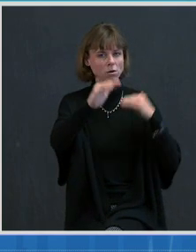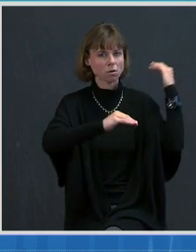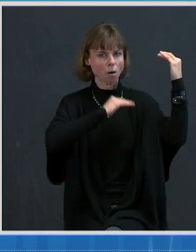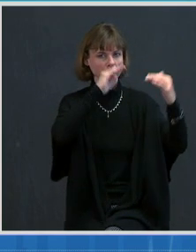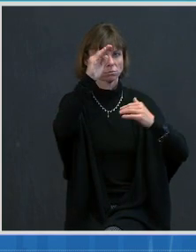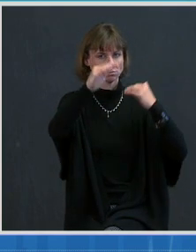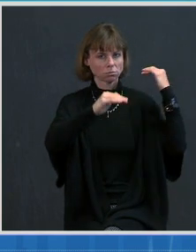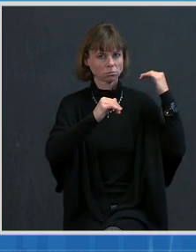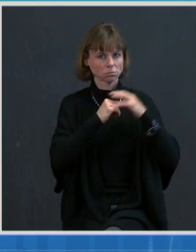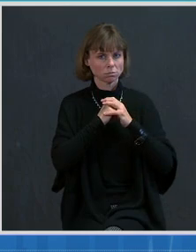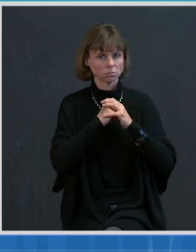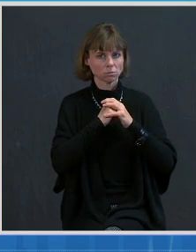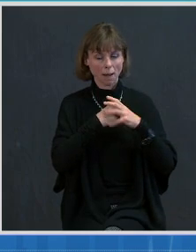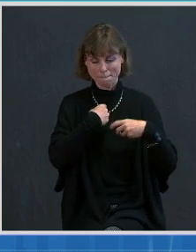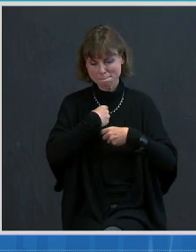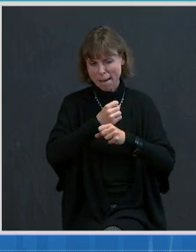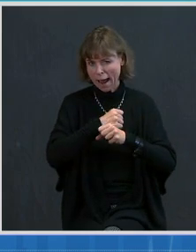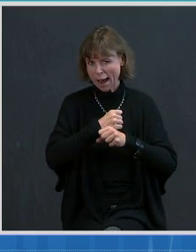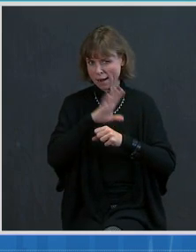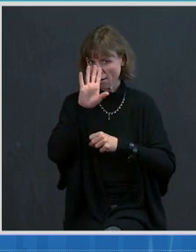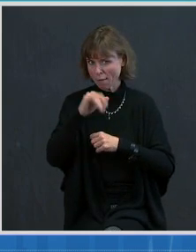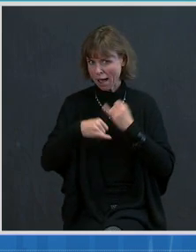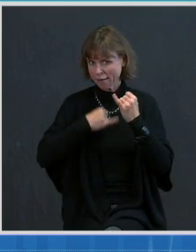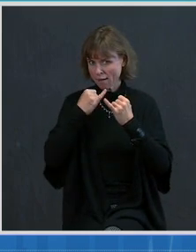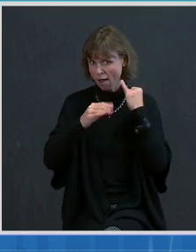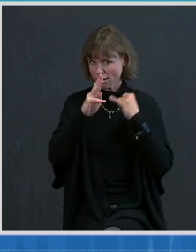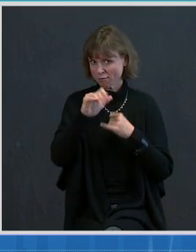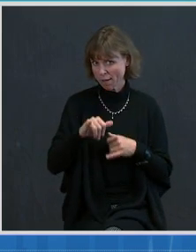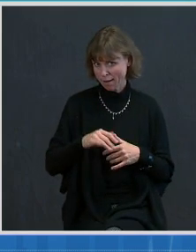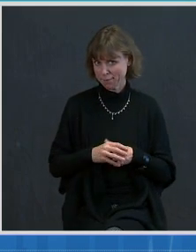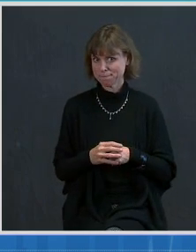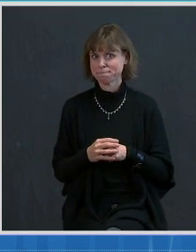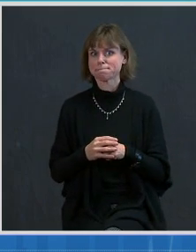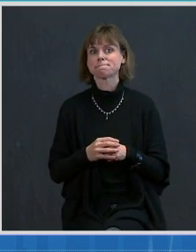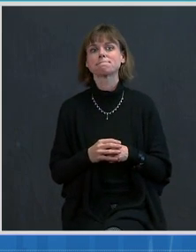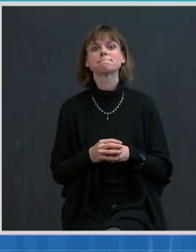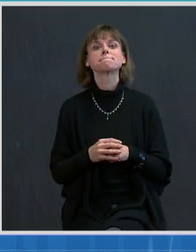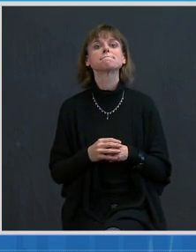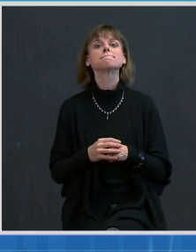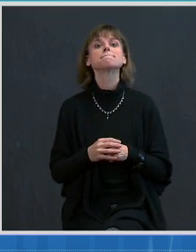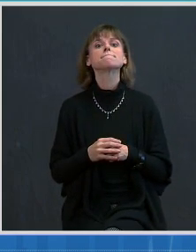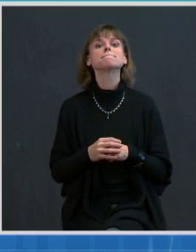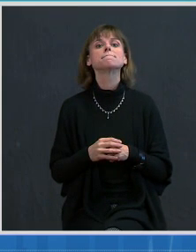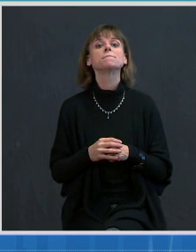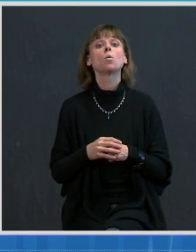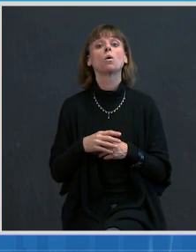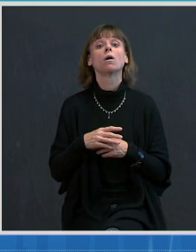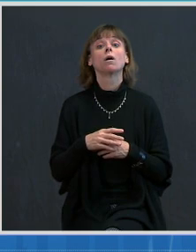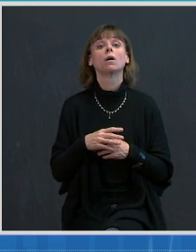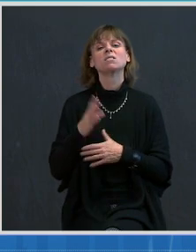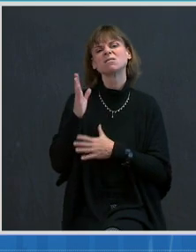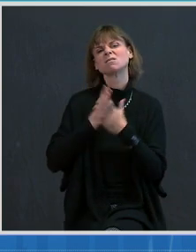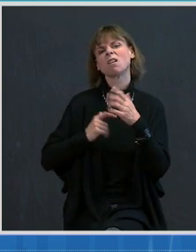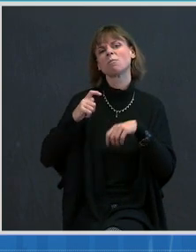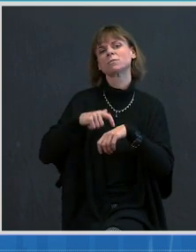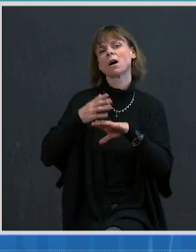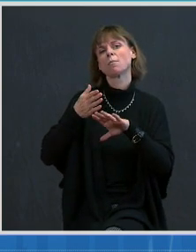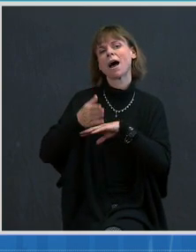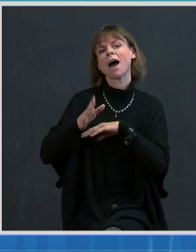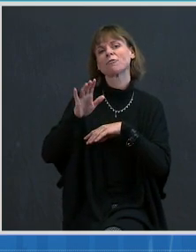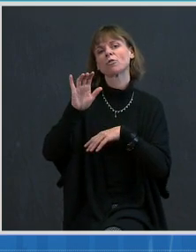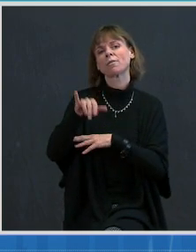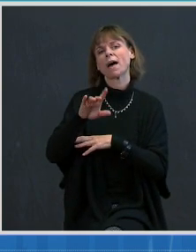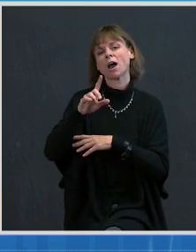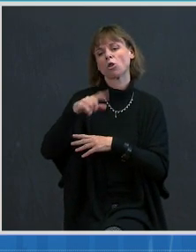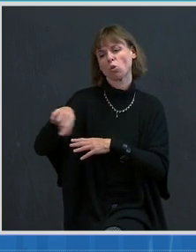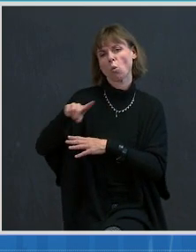produced by the end of May. And with some time after that, those vaccinations